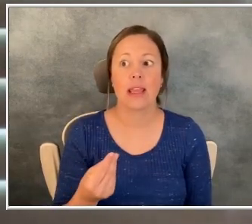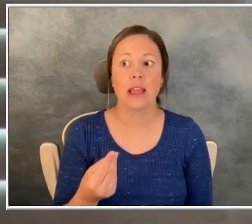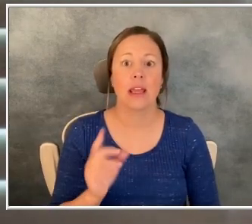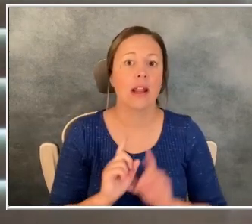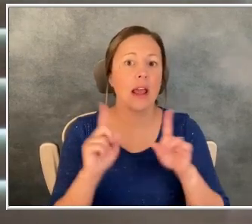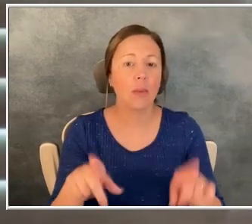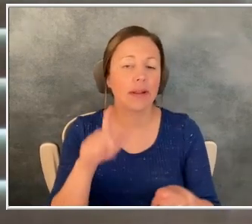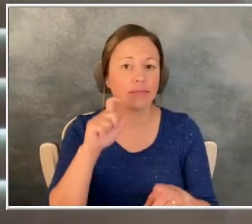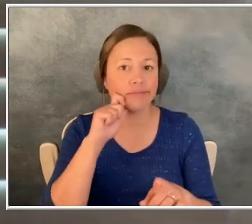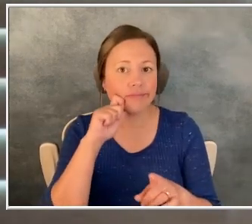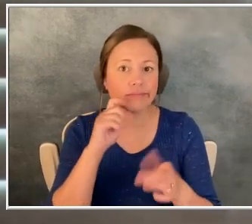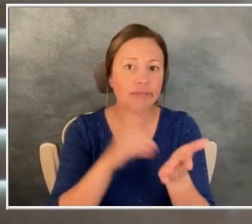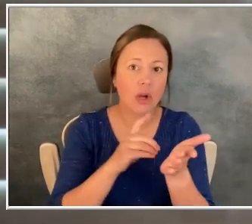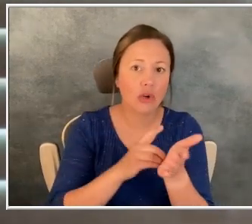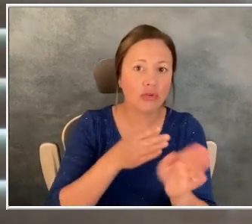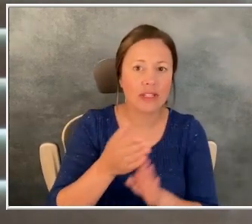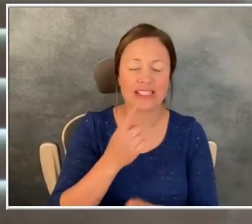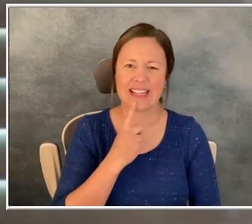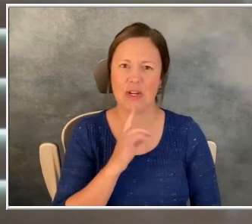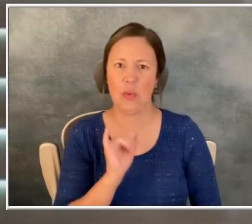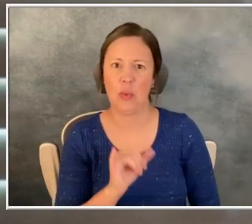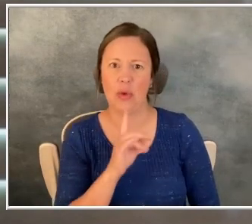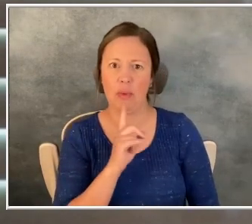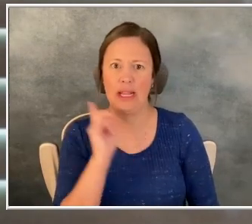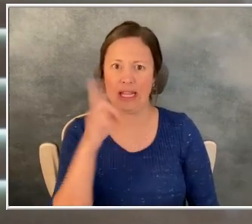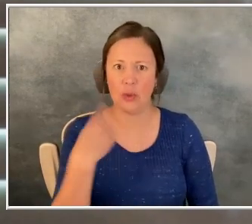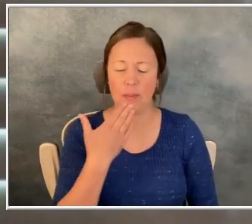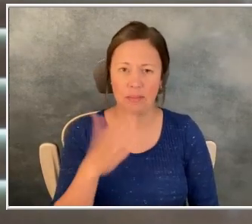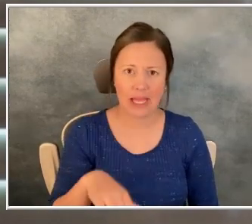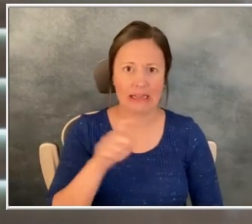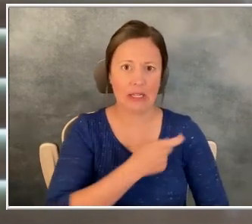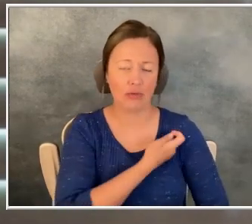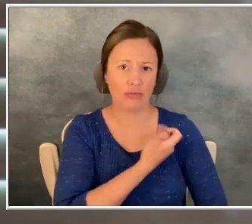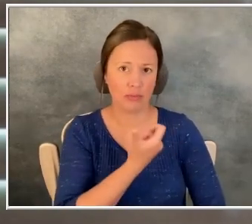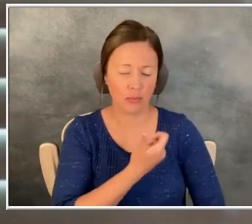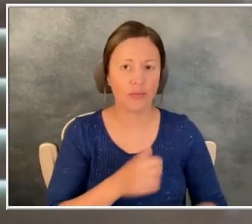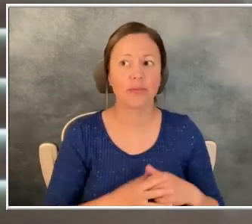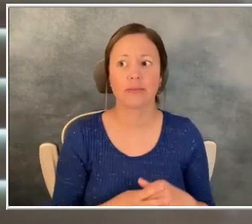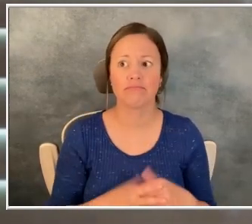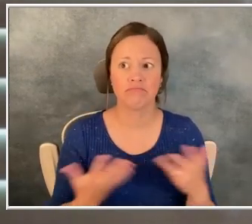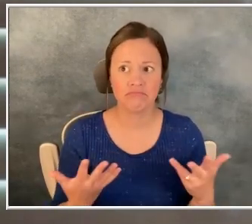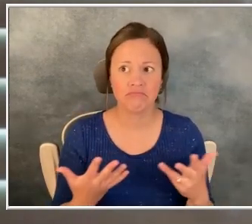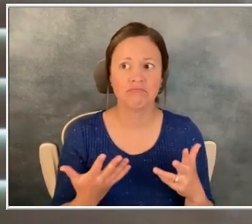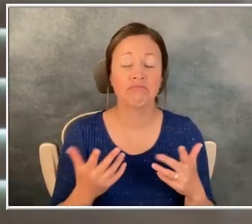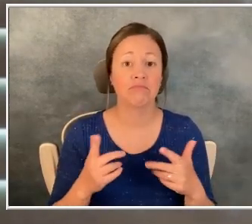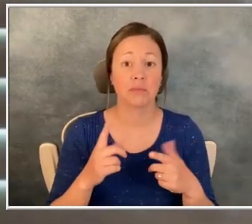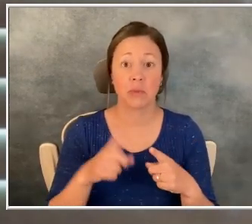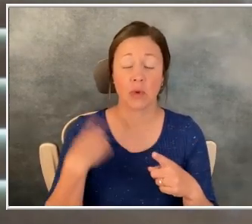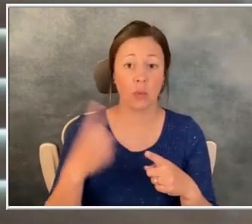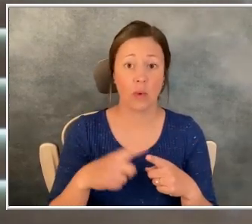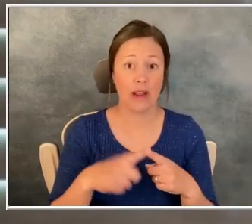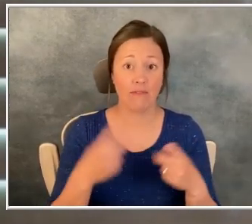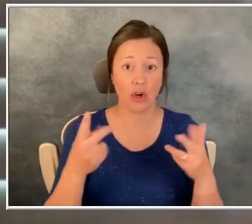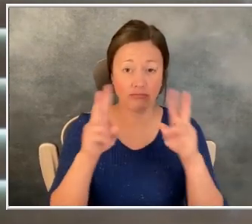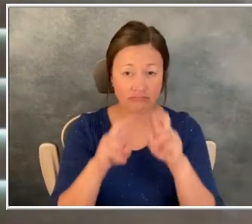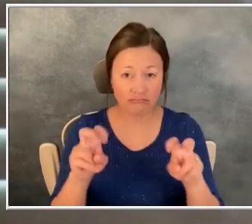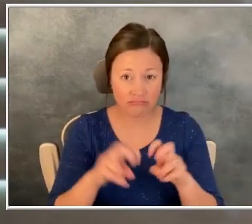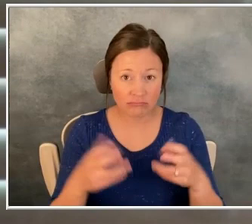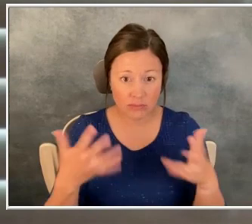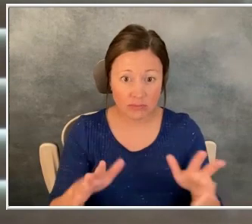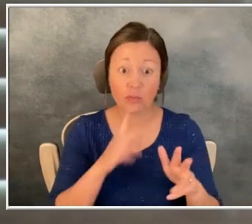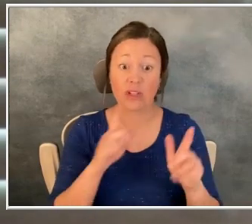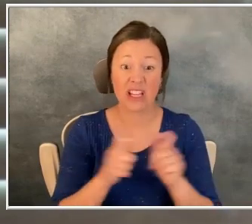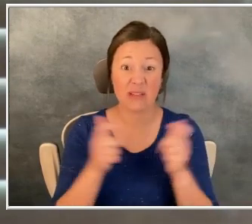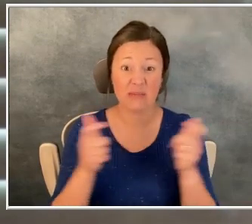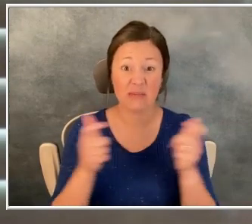dermatologist and they're like, Ooh, that looks really bad. We need to take that off. And yeah, when the biopsy came back, it was a large enough